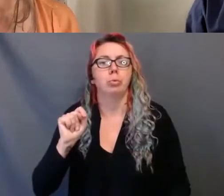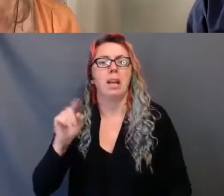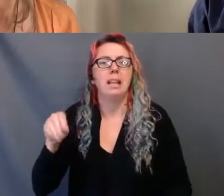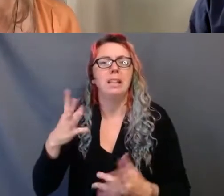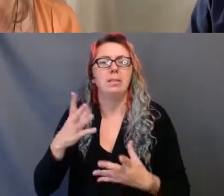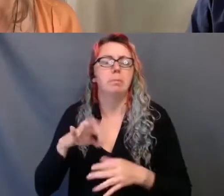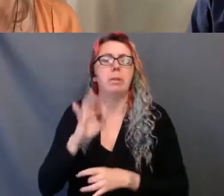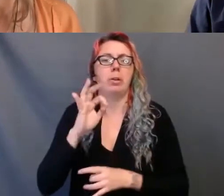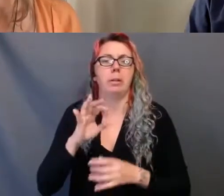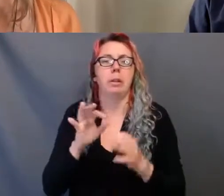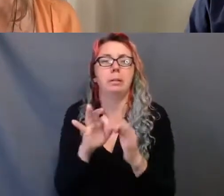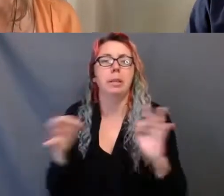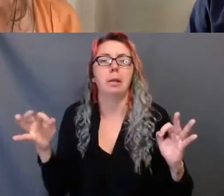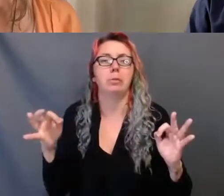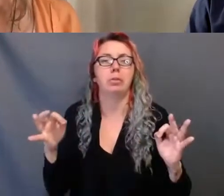tone.